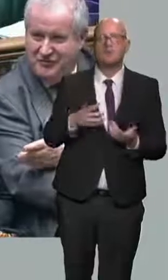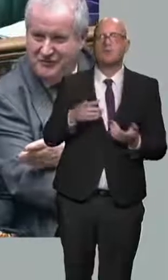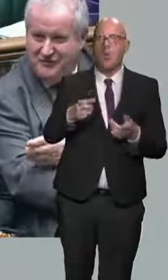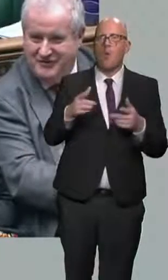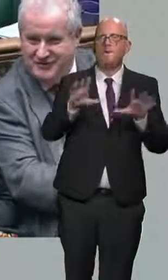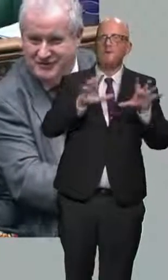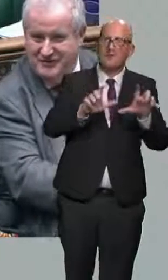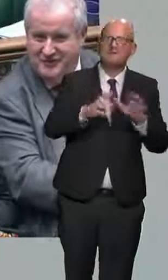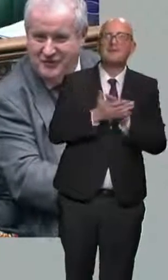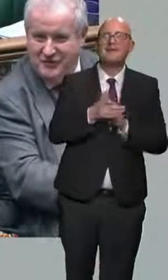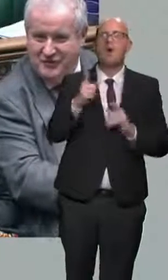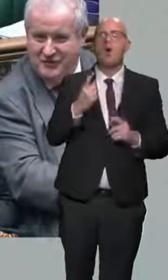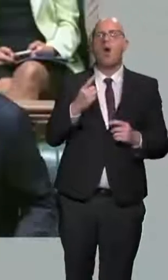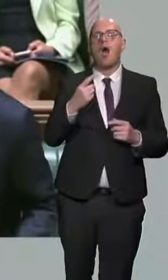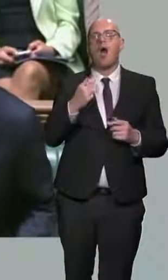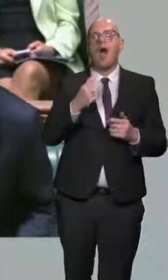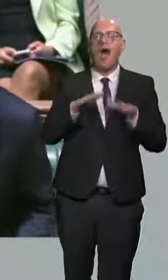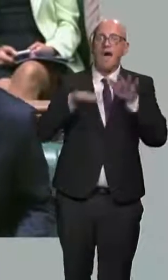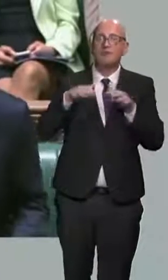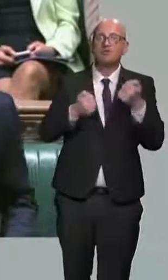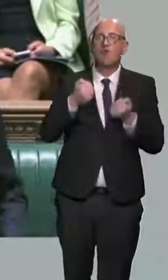typical van driver £100 this year.